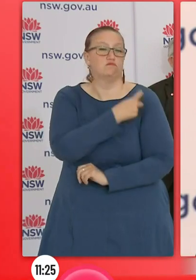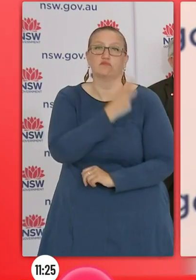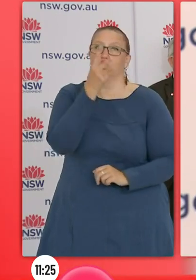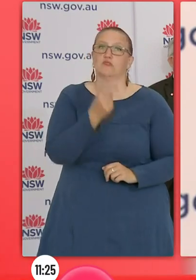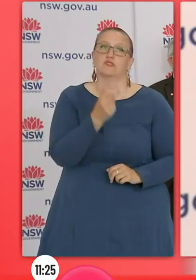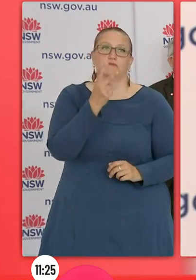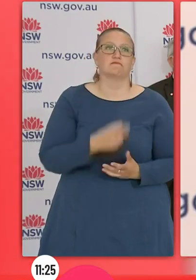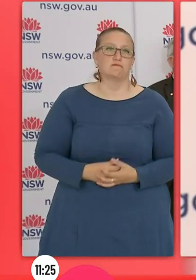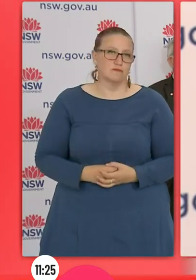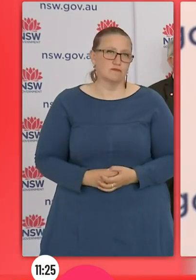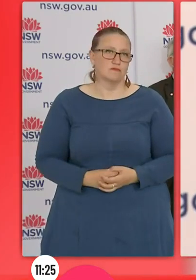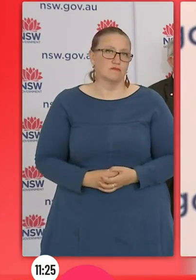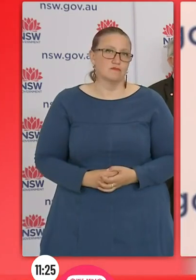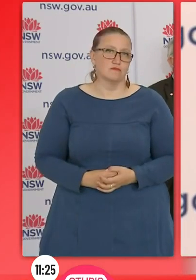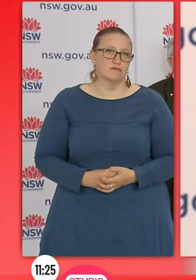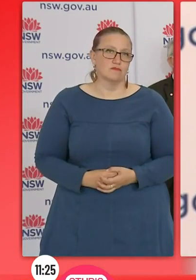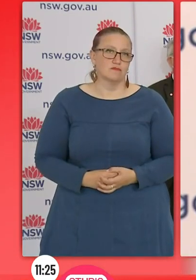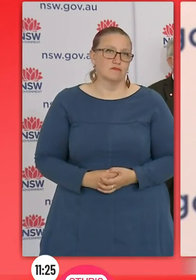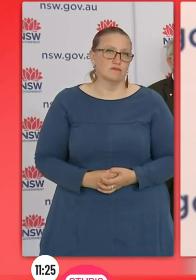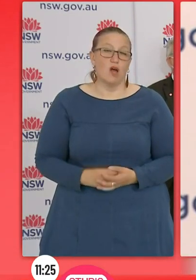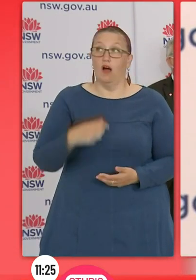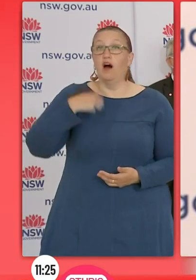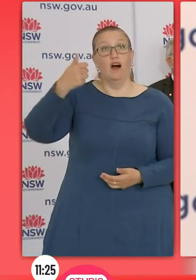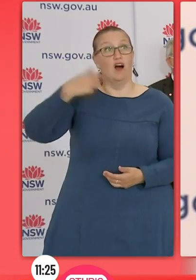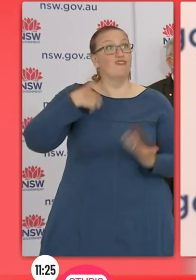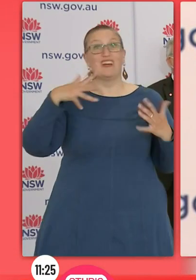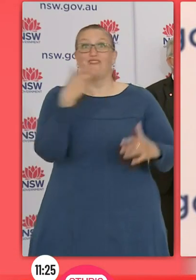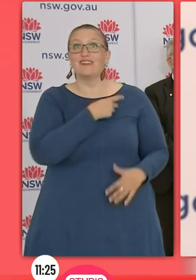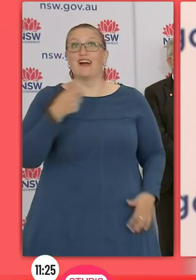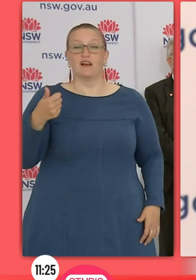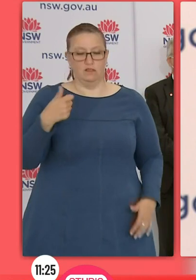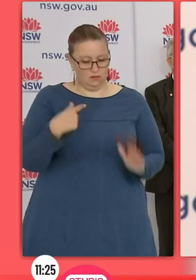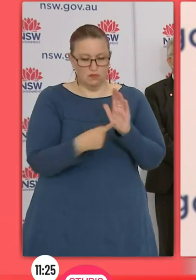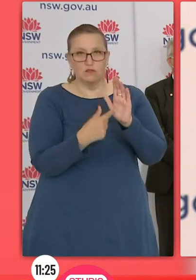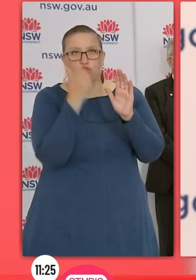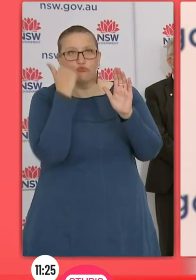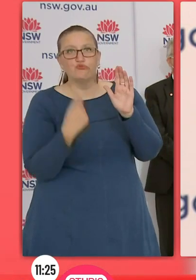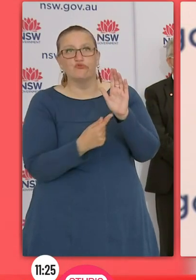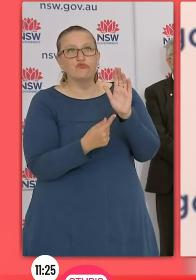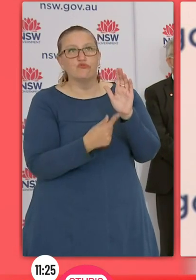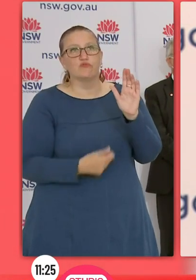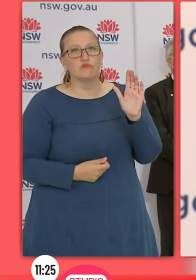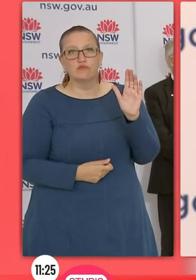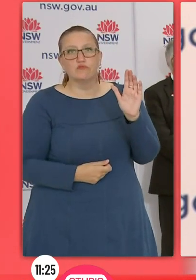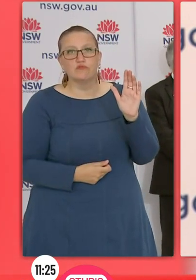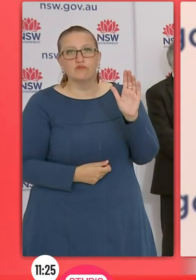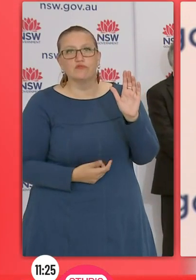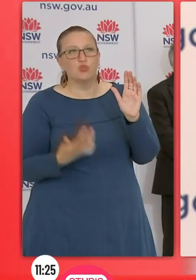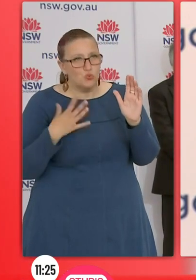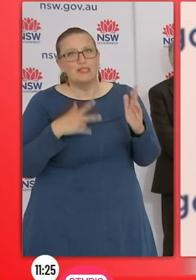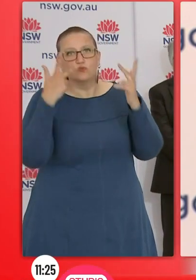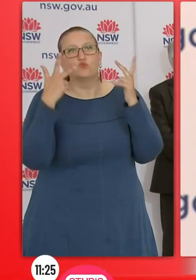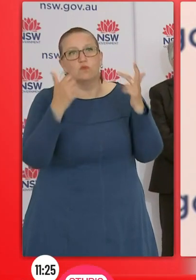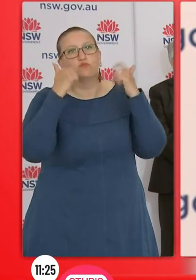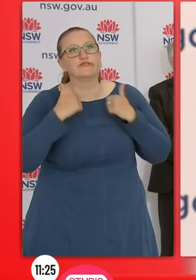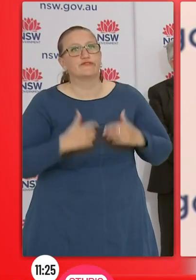demonstrate that people are fully vaccinated when they're attending an event or attending a venue. And clearly, for all